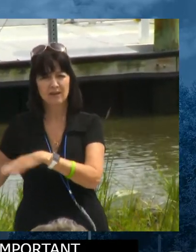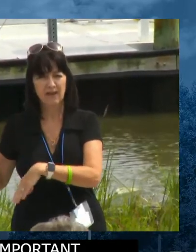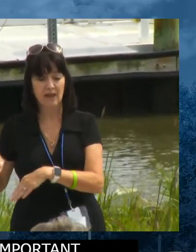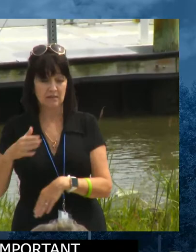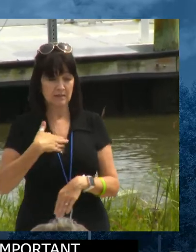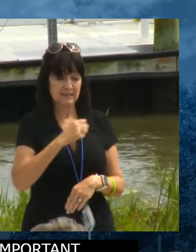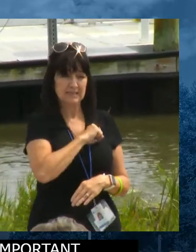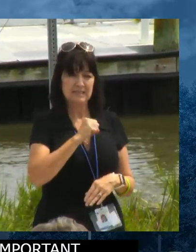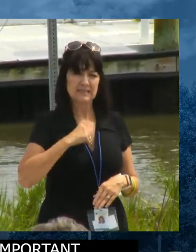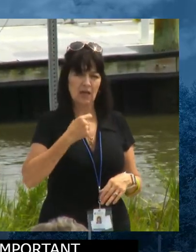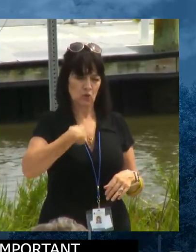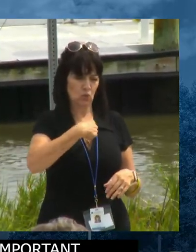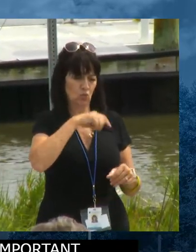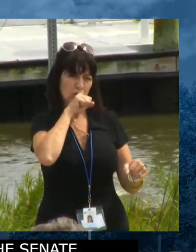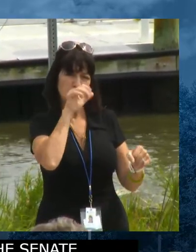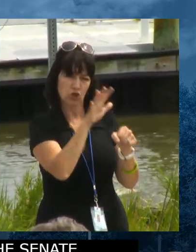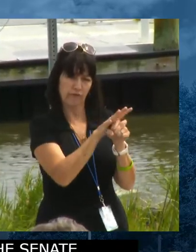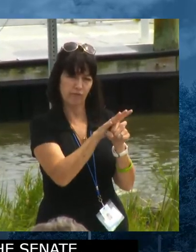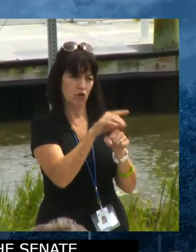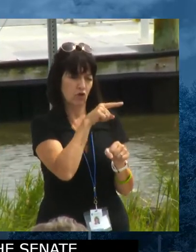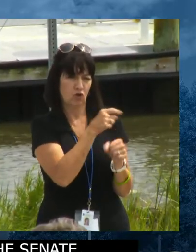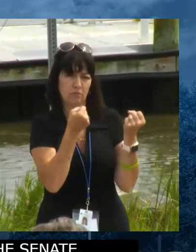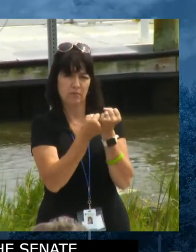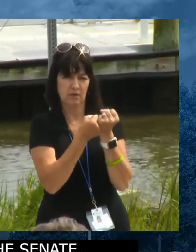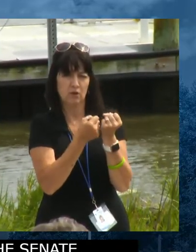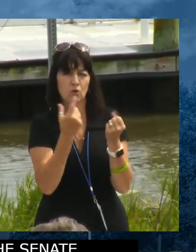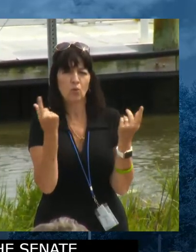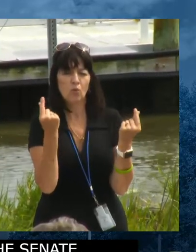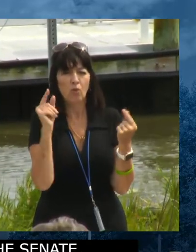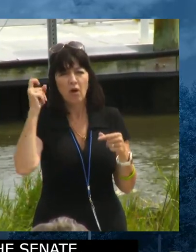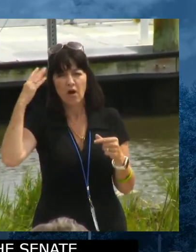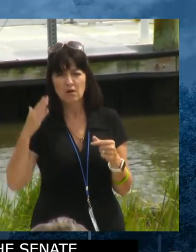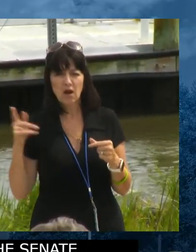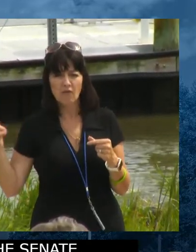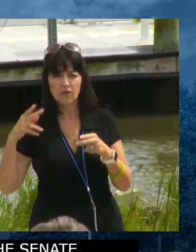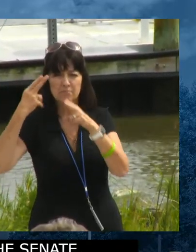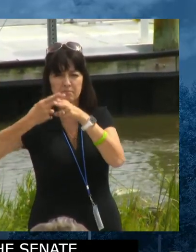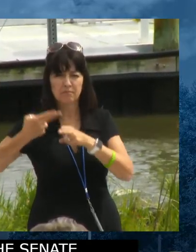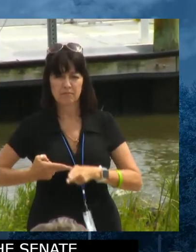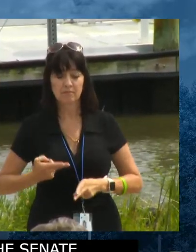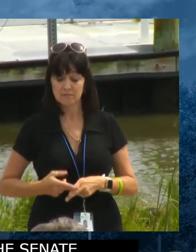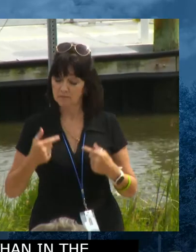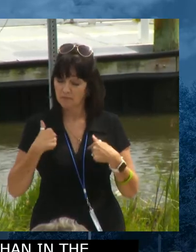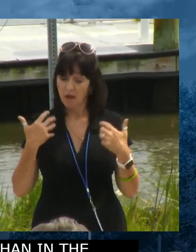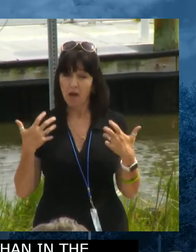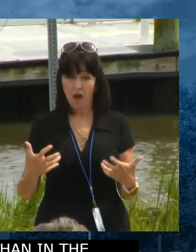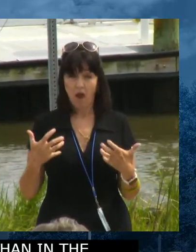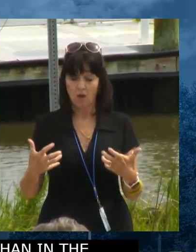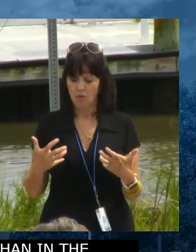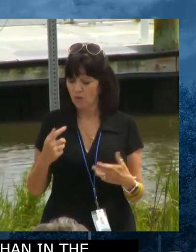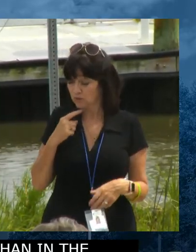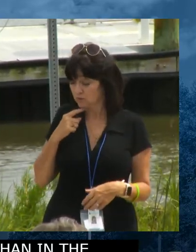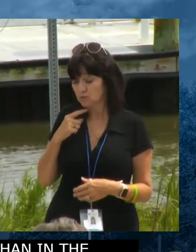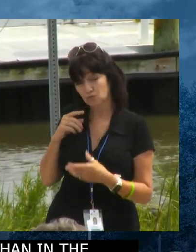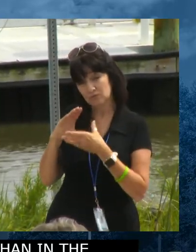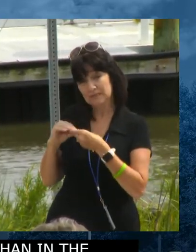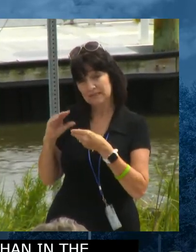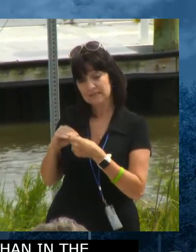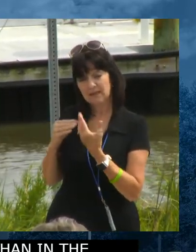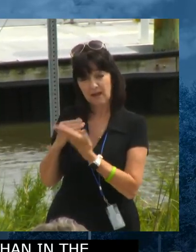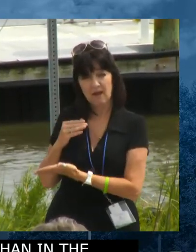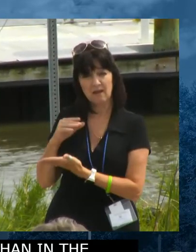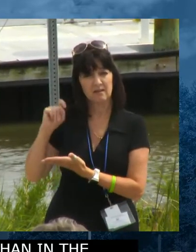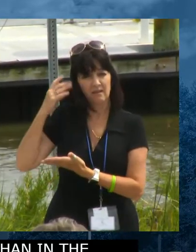confirming the governor's nominees to cabinet positions. And I want to say to this governor with him standing with him sitting here next to me